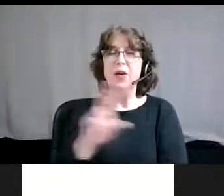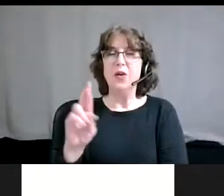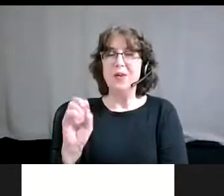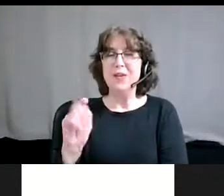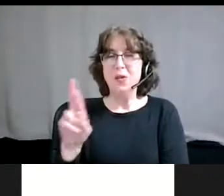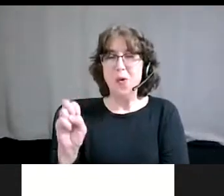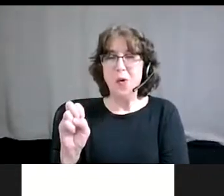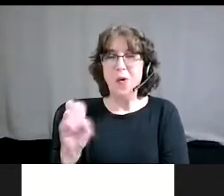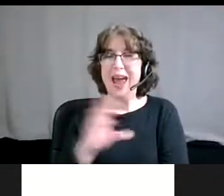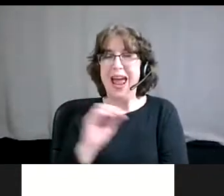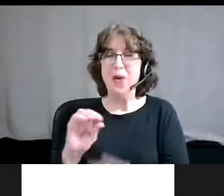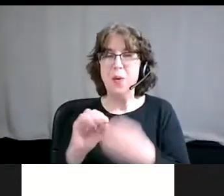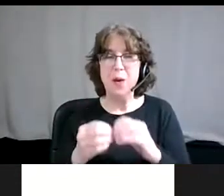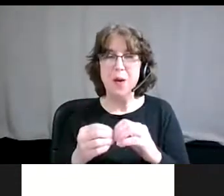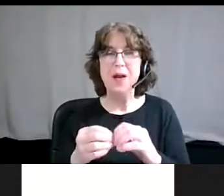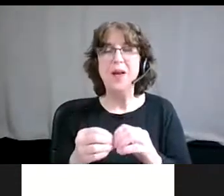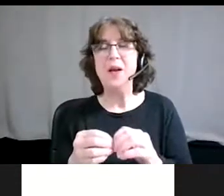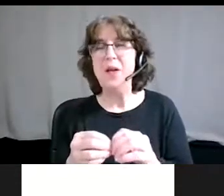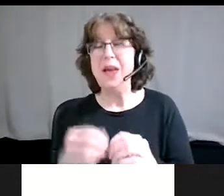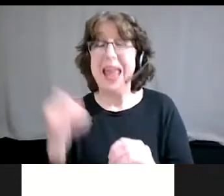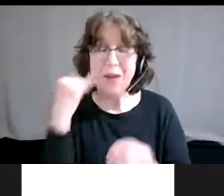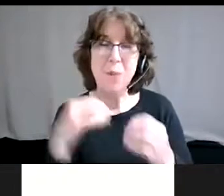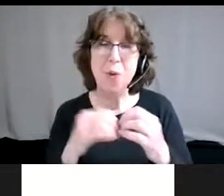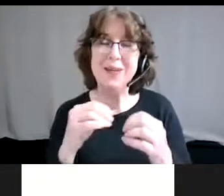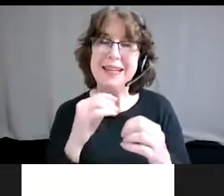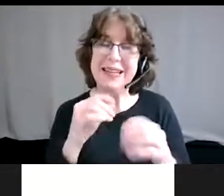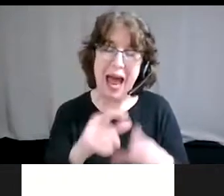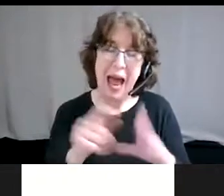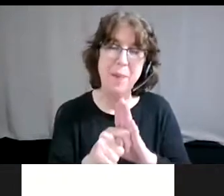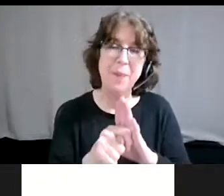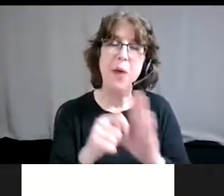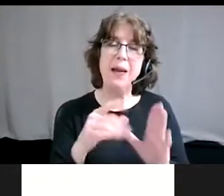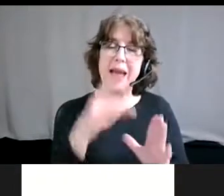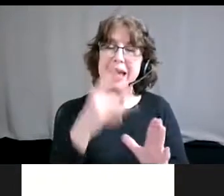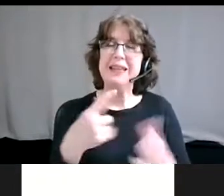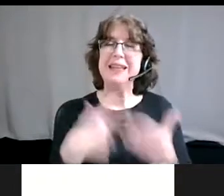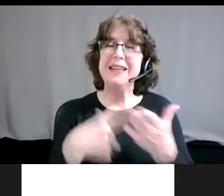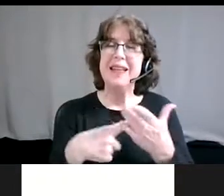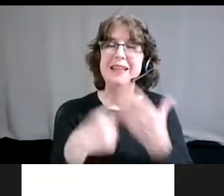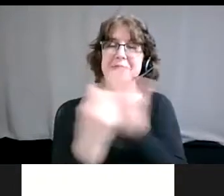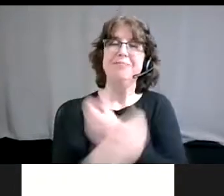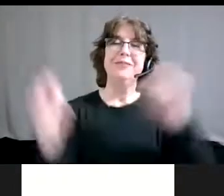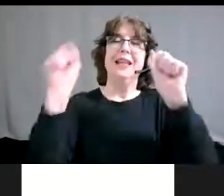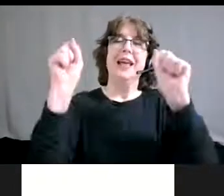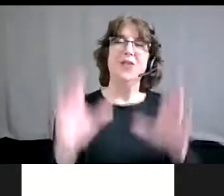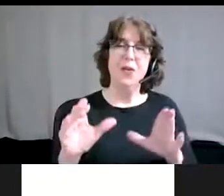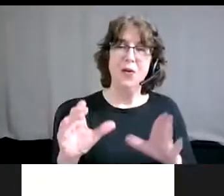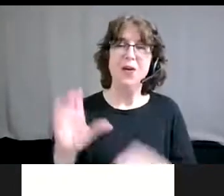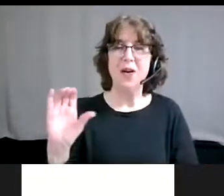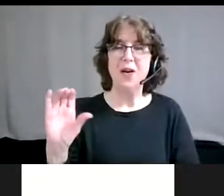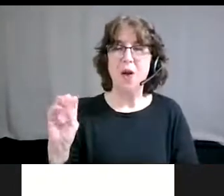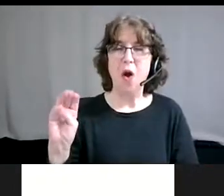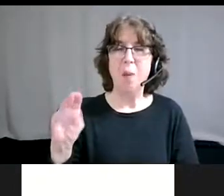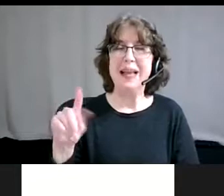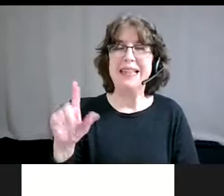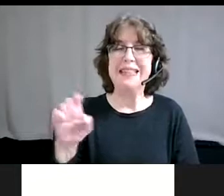time. could talk about savior complex. Um, but I would definitely can, um, recommend folks to look that up. Um, so that it's